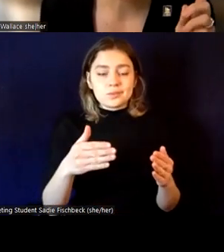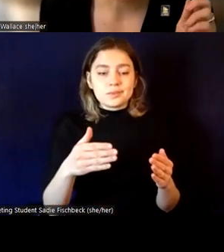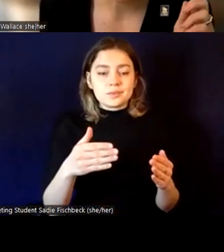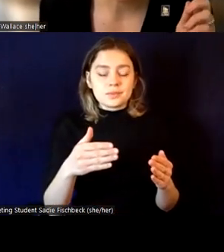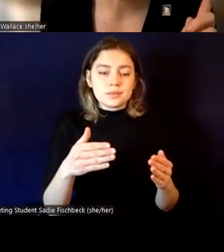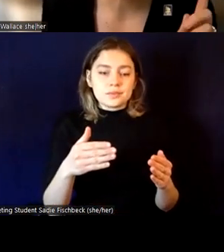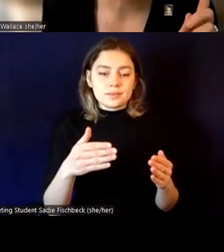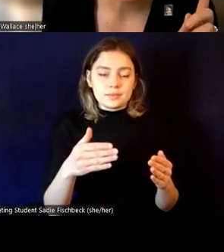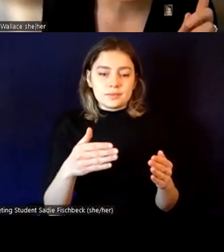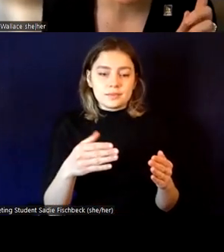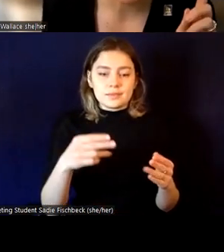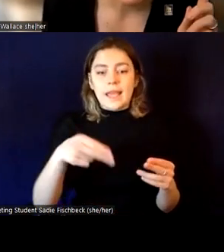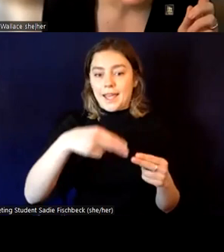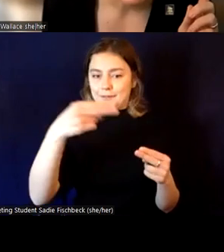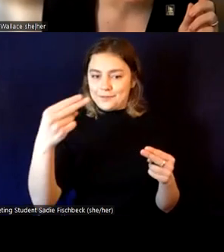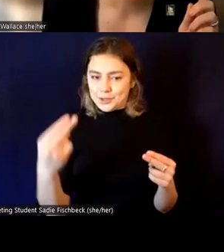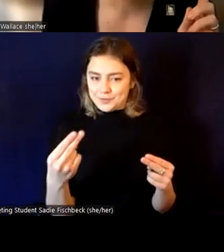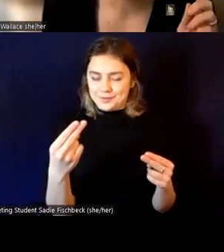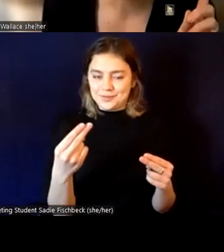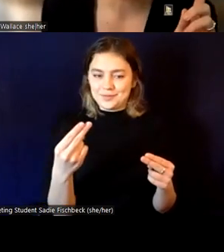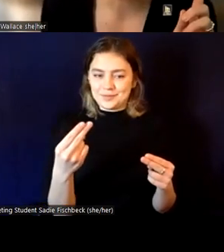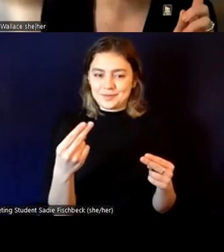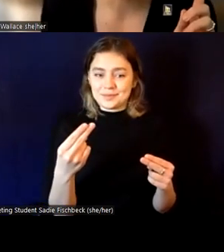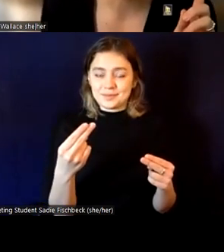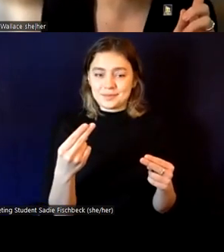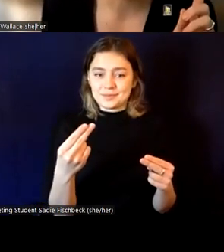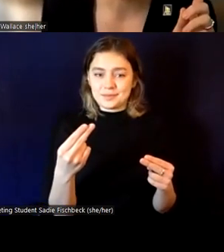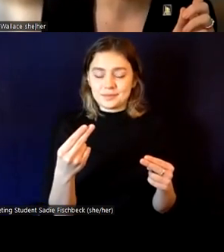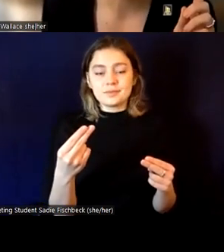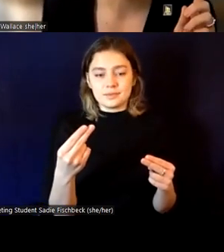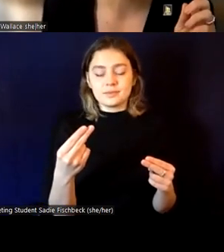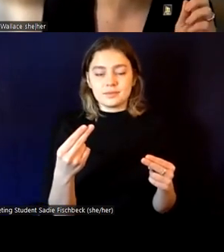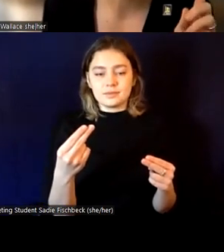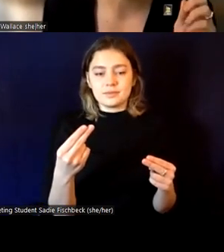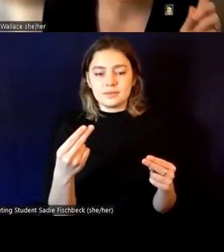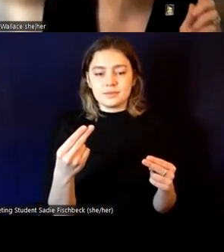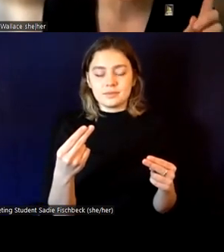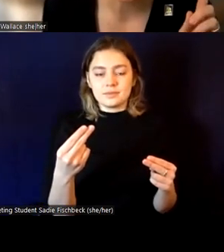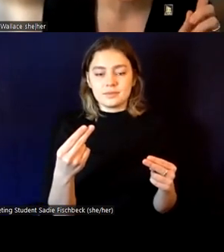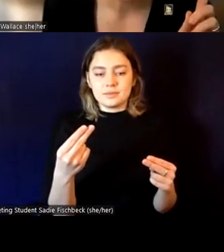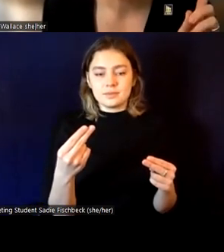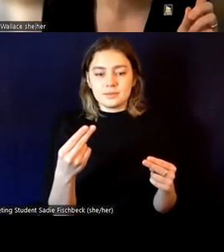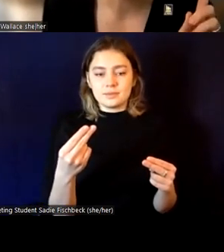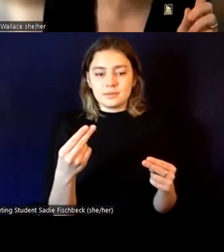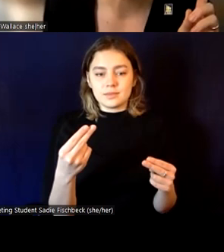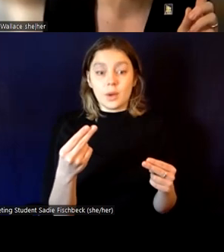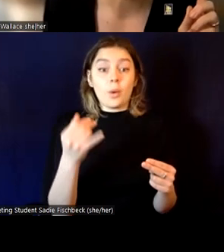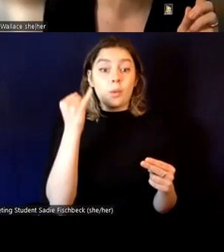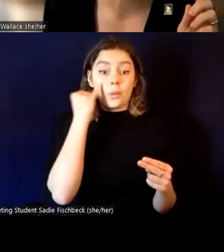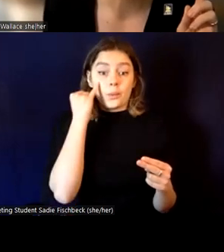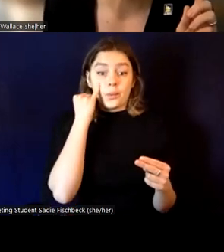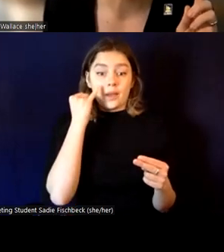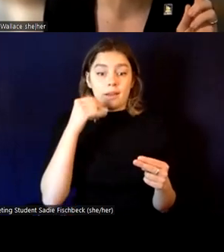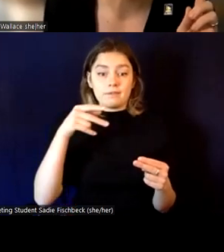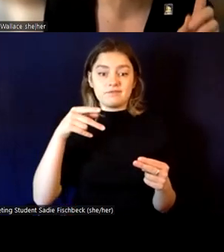about, uh, Hannaford about, you what has Hannaford done with the, you know, with public hassling, like when there are,